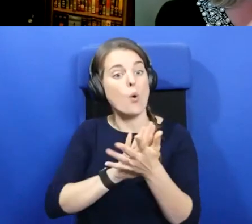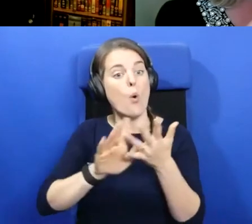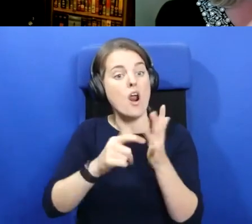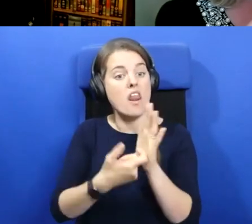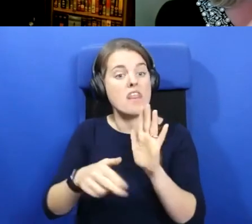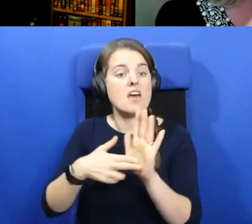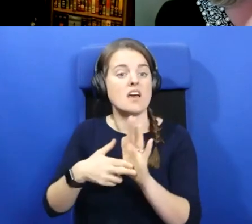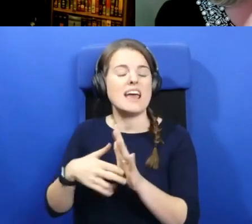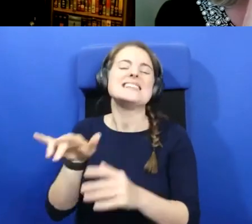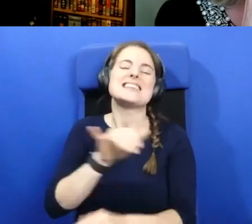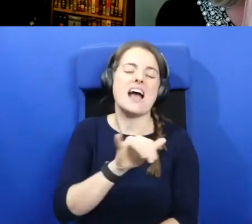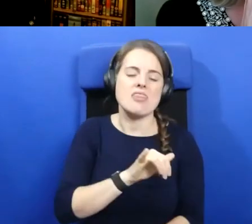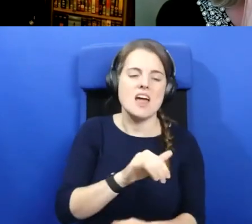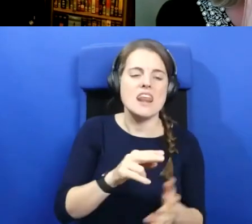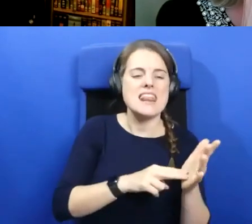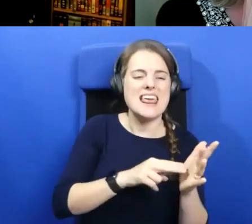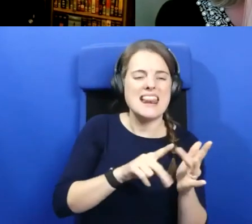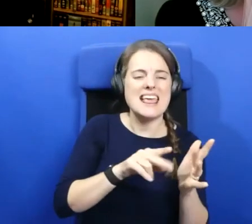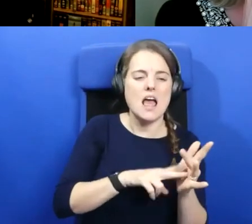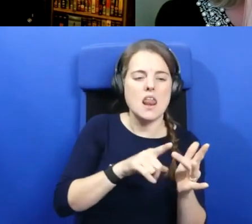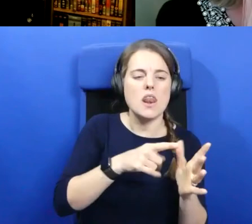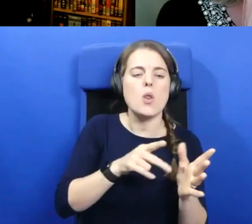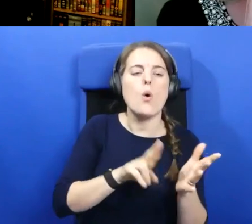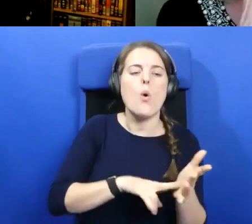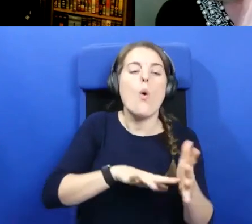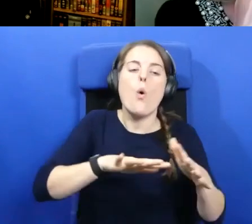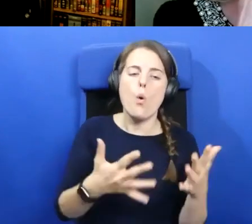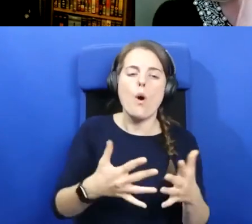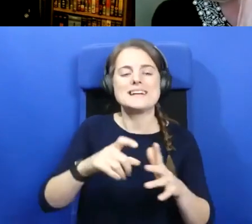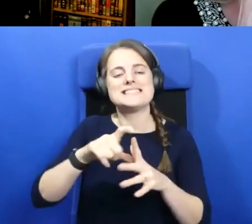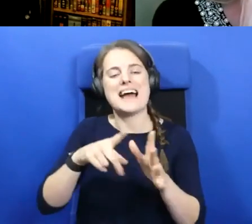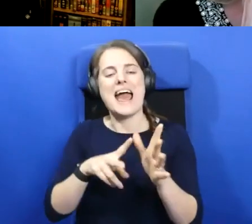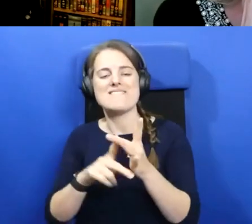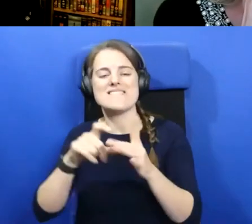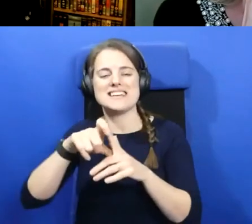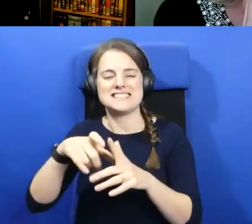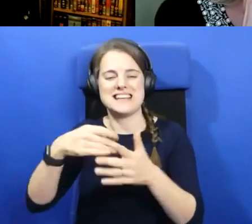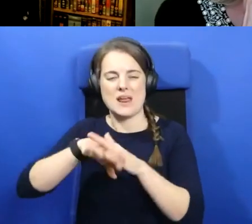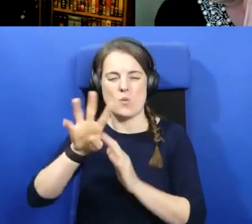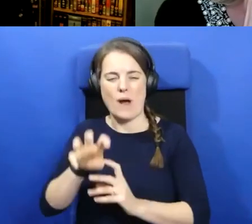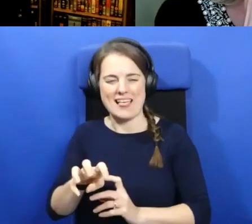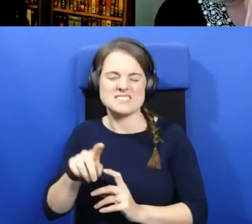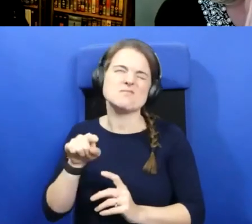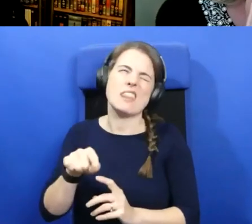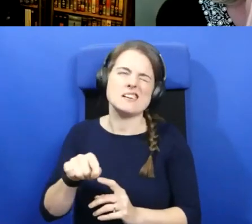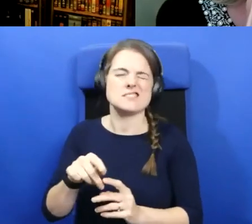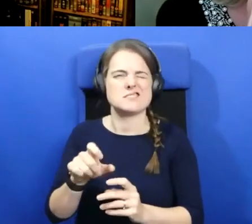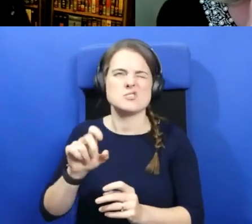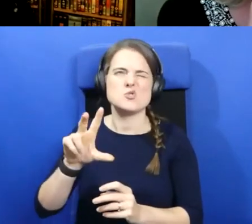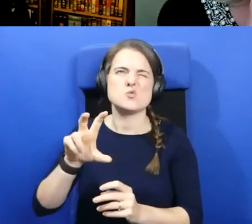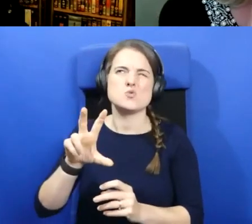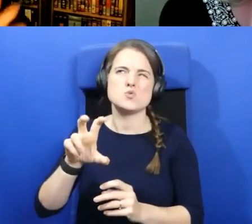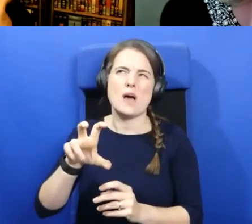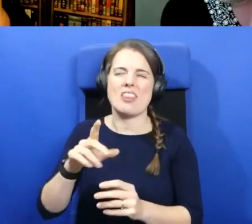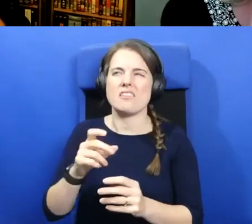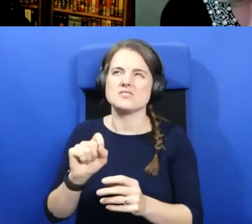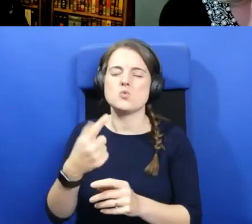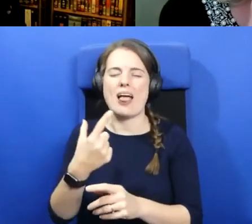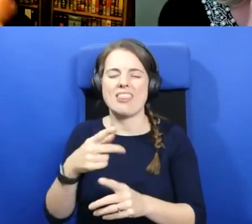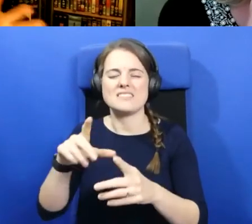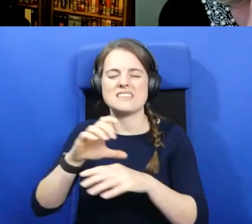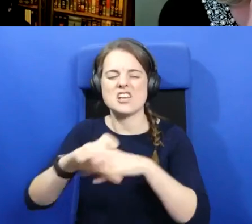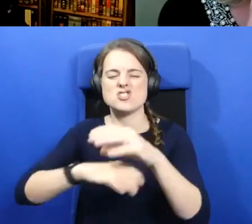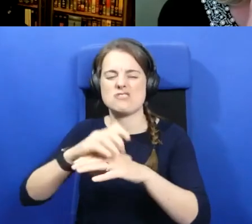or it's David in Wales, but that's sort of more maybe 12th century and after. Yes, there's,